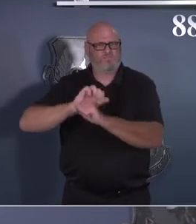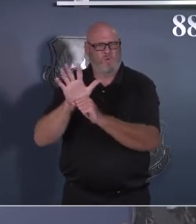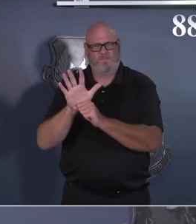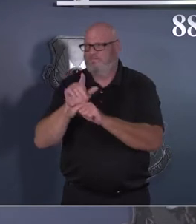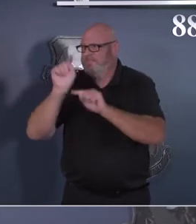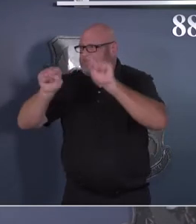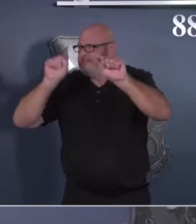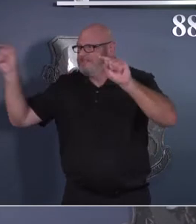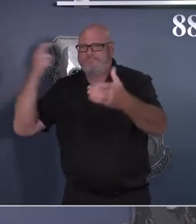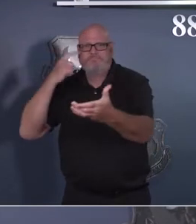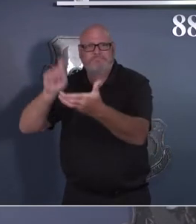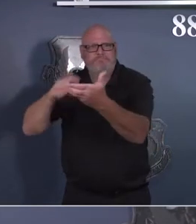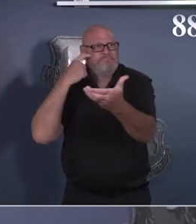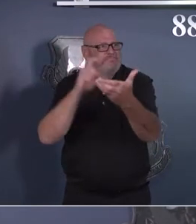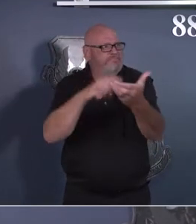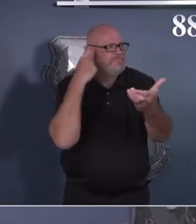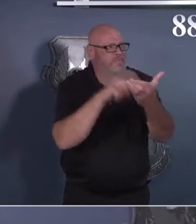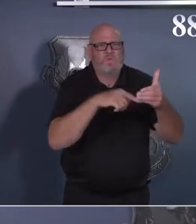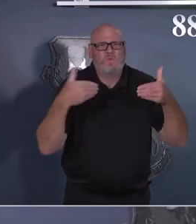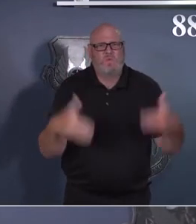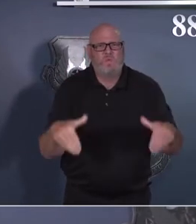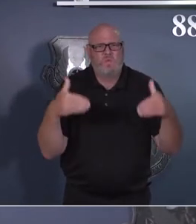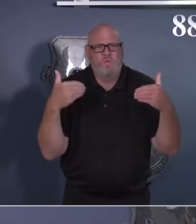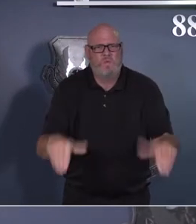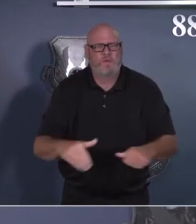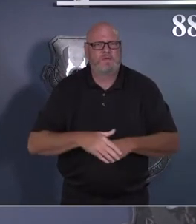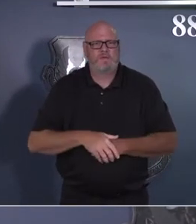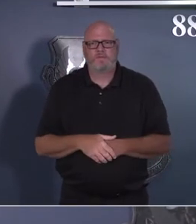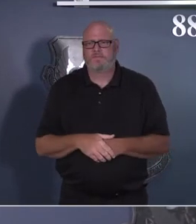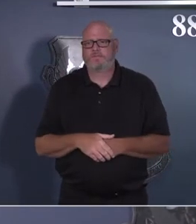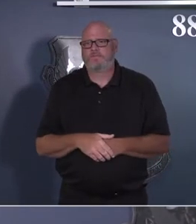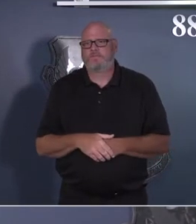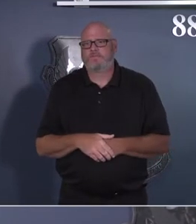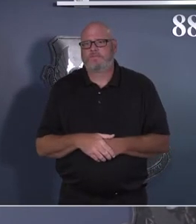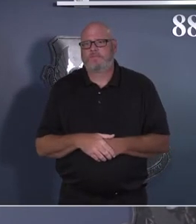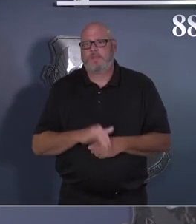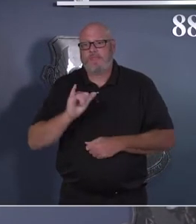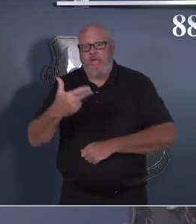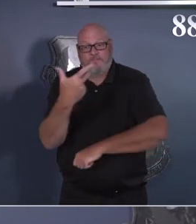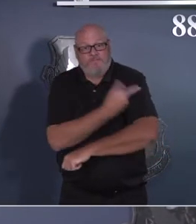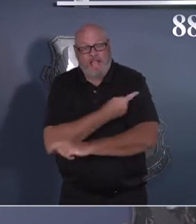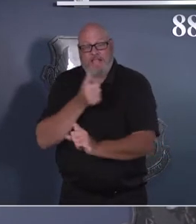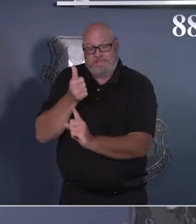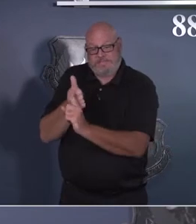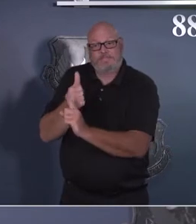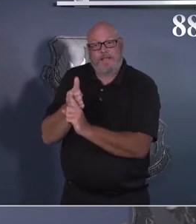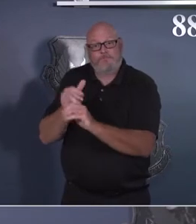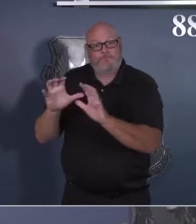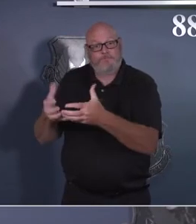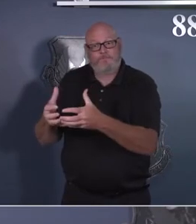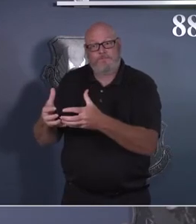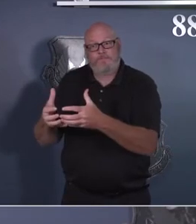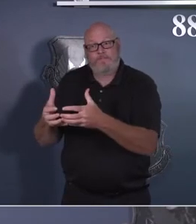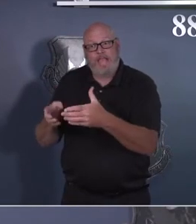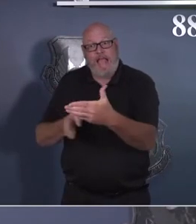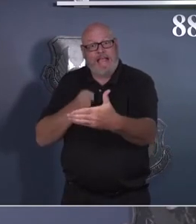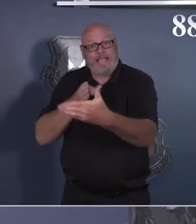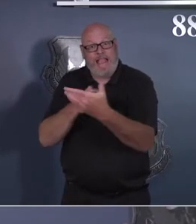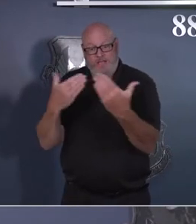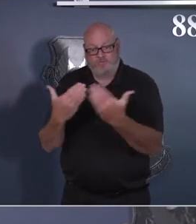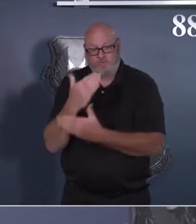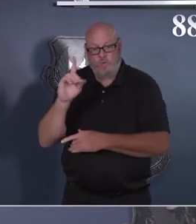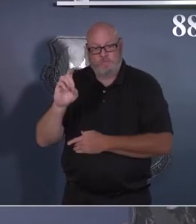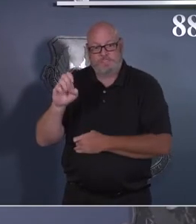% effectiveness of the COVID vaccine against the Delta variant. And so we're seeing some small